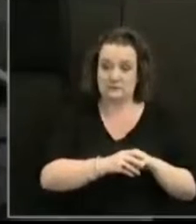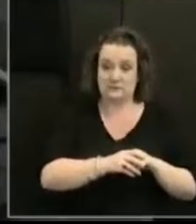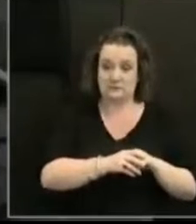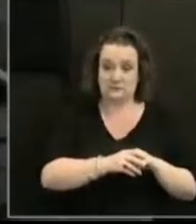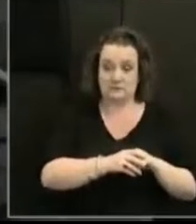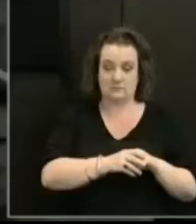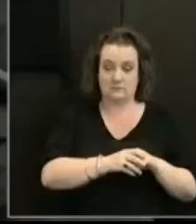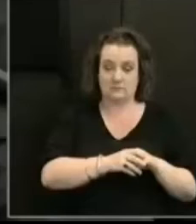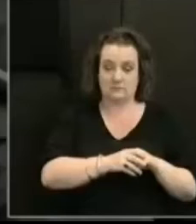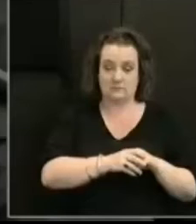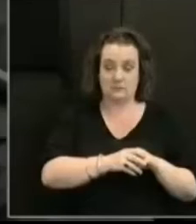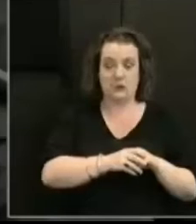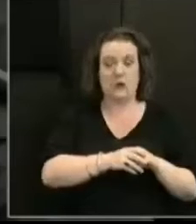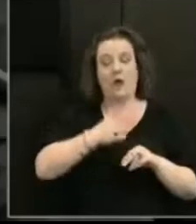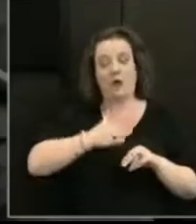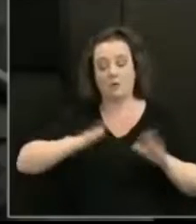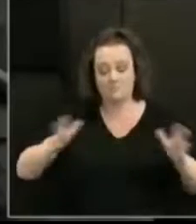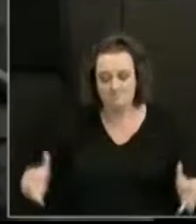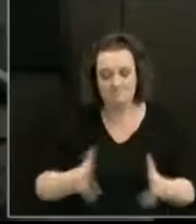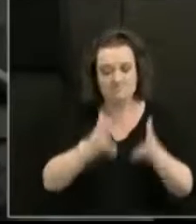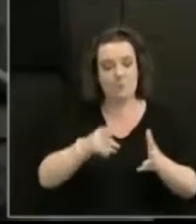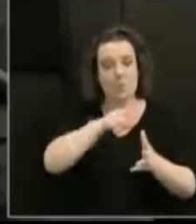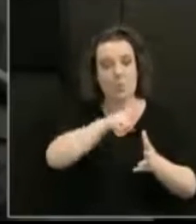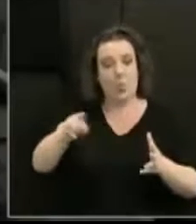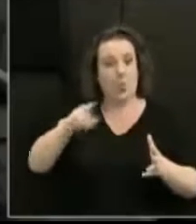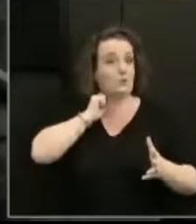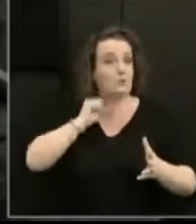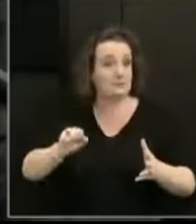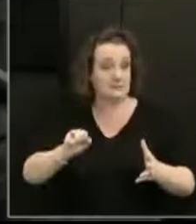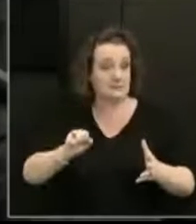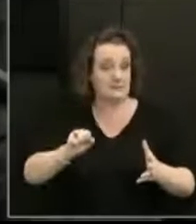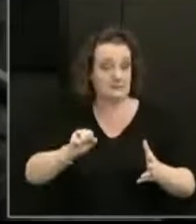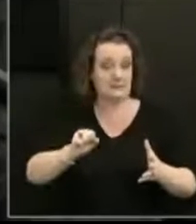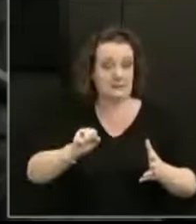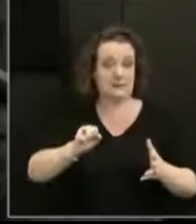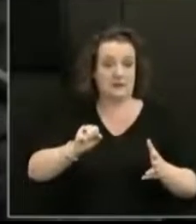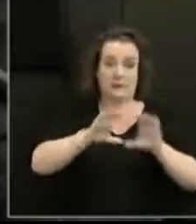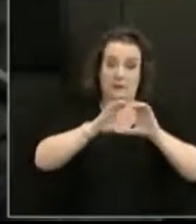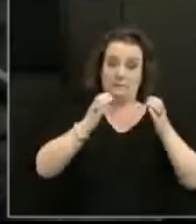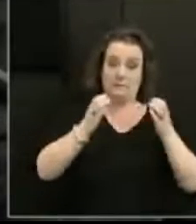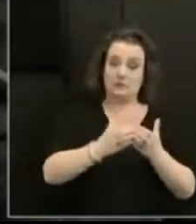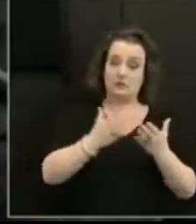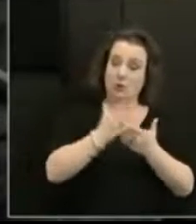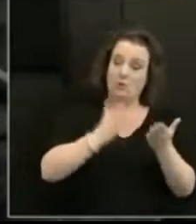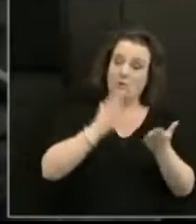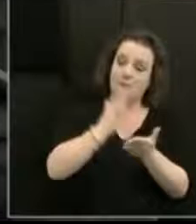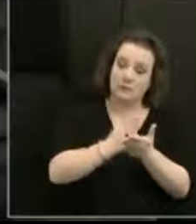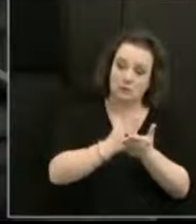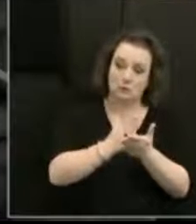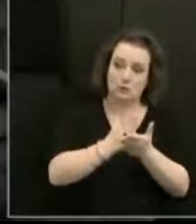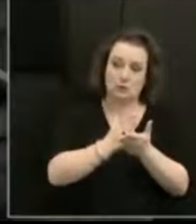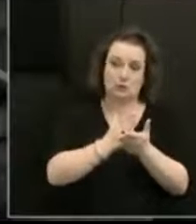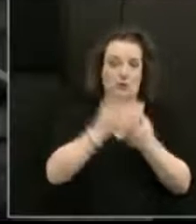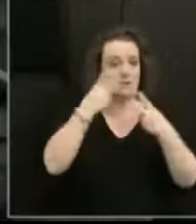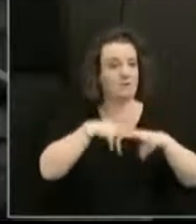you to actively uphold these commitments during the course of this inquiry and particularly as you shape the